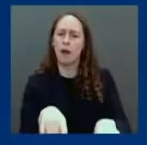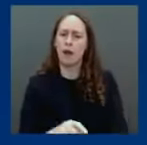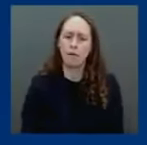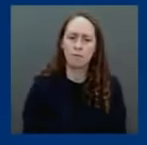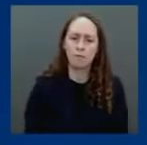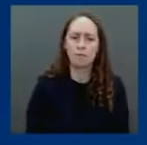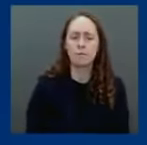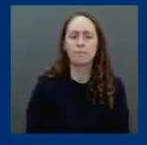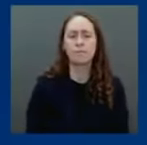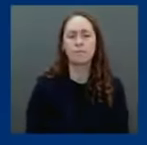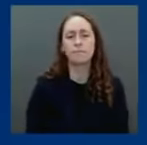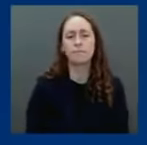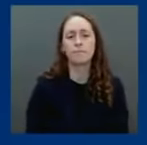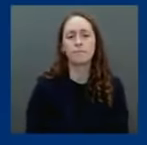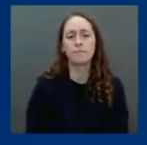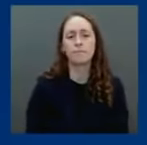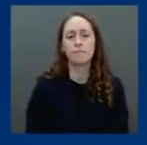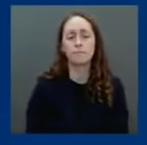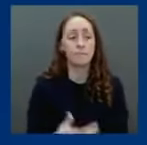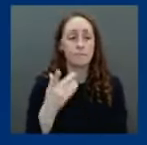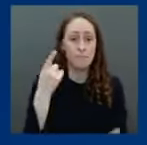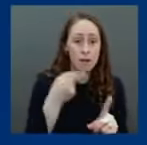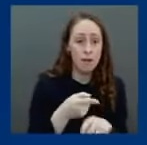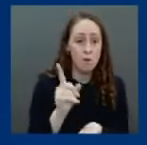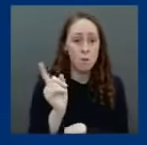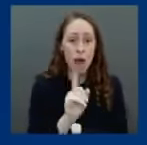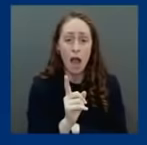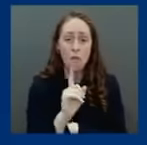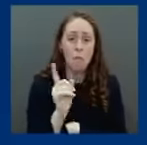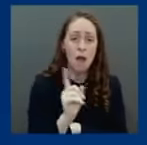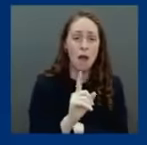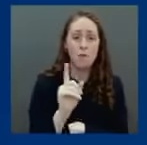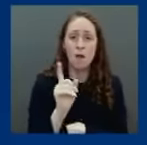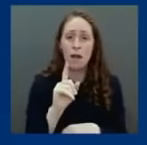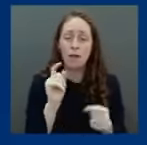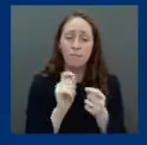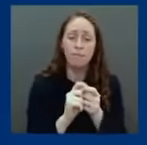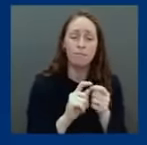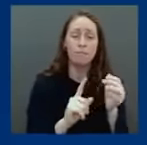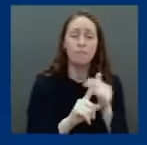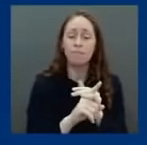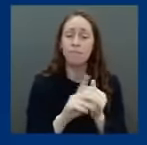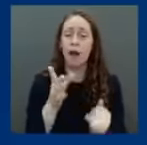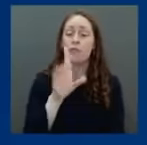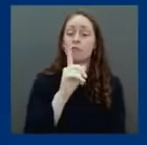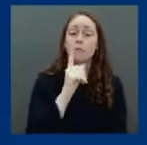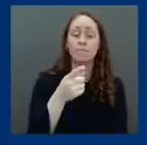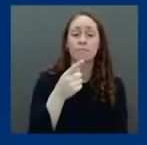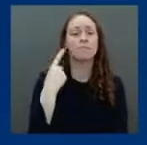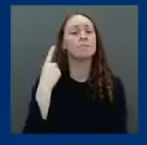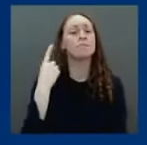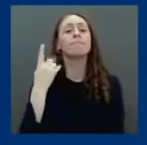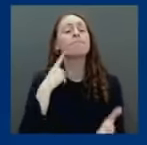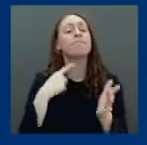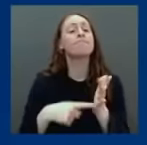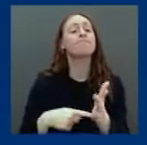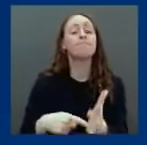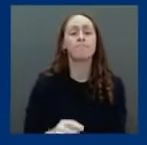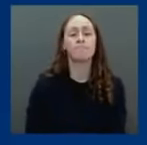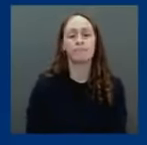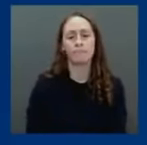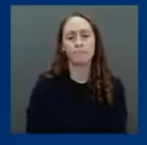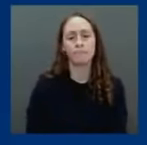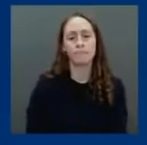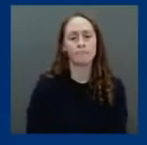example, studies were done with the first SARS-CoV-1 that we experienced in 2002 and